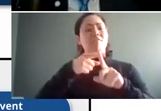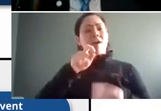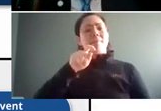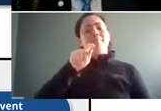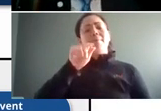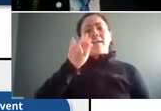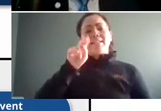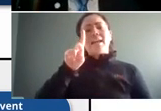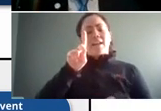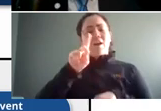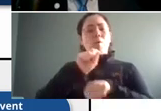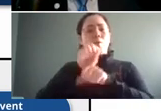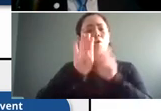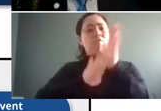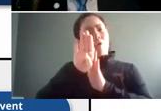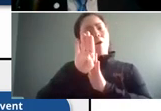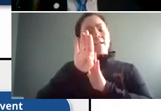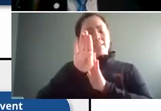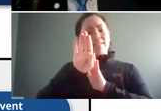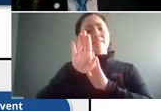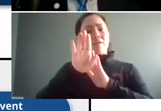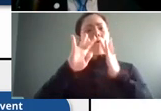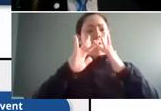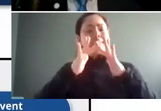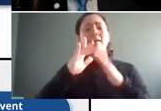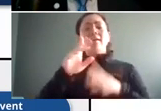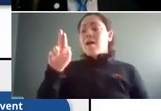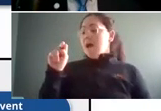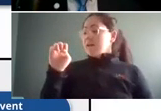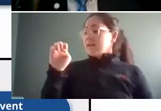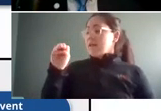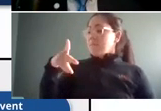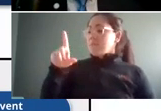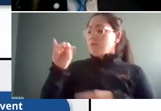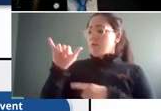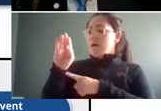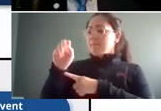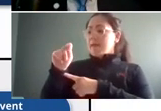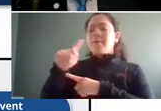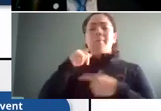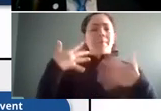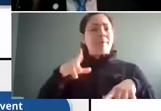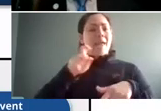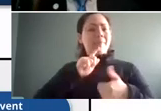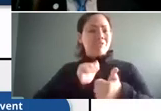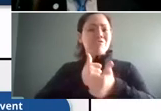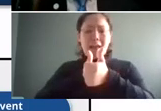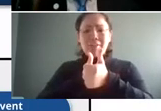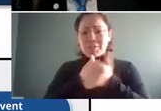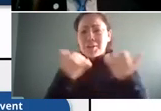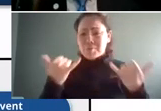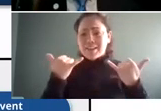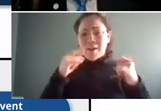information that they have listed there unemployment can be really challenging to understand especially right now